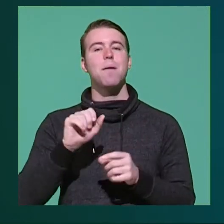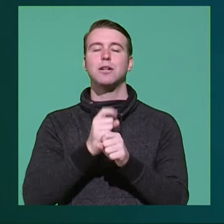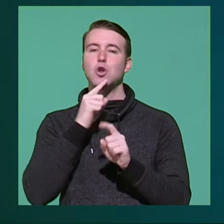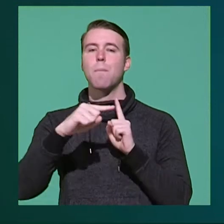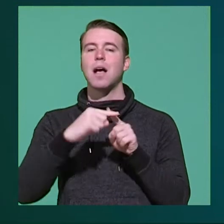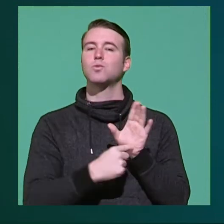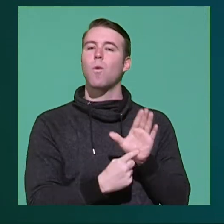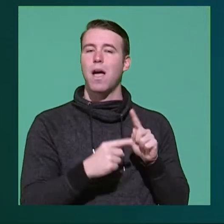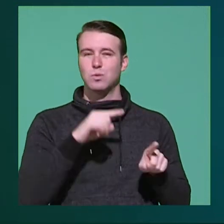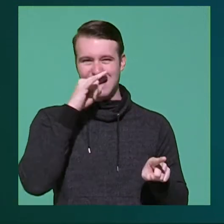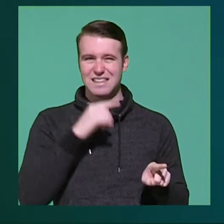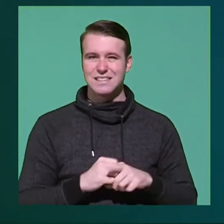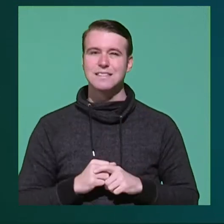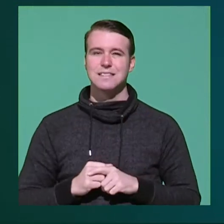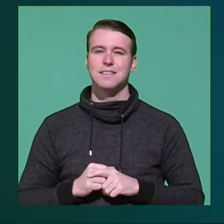positive role model to little kids.